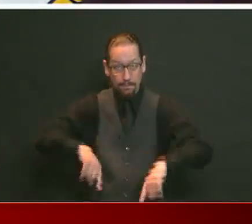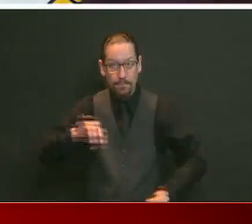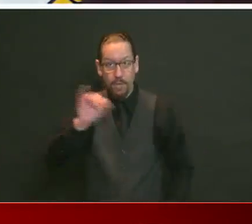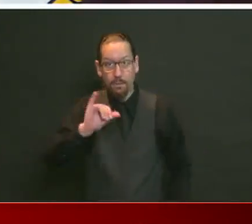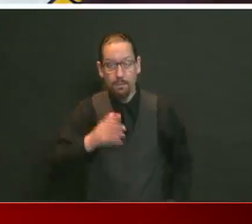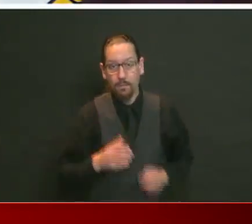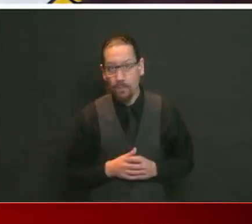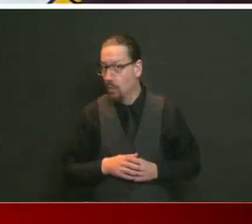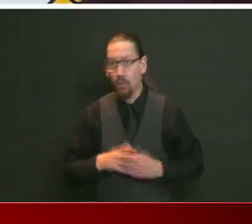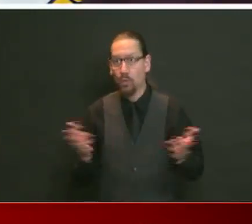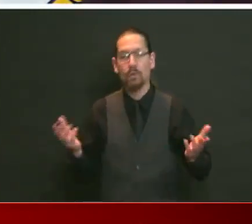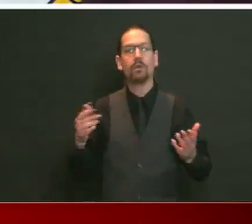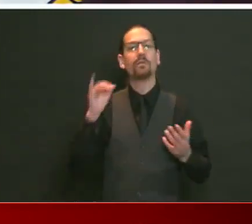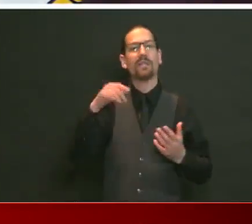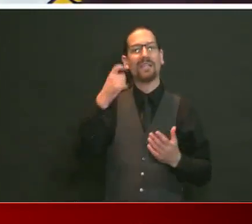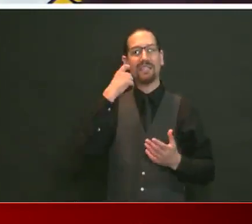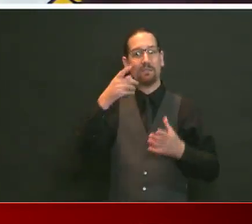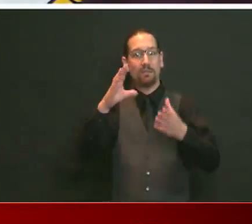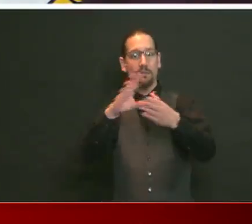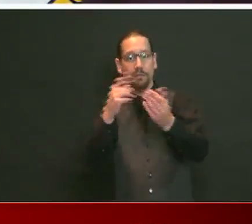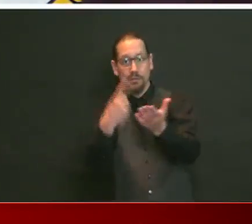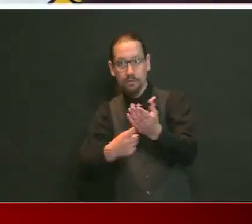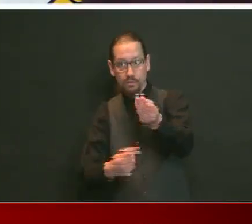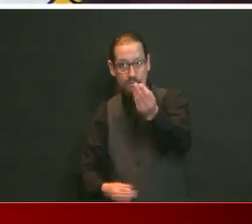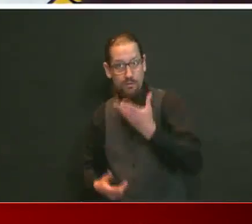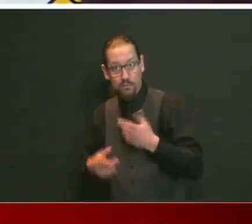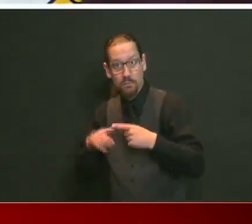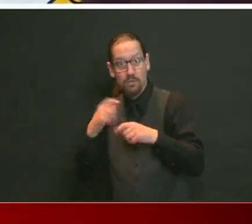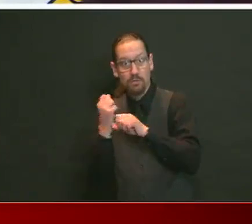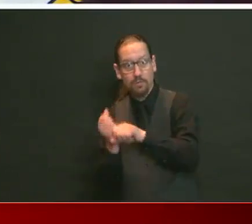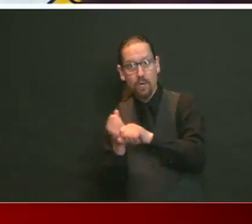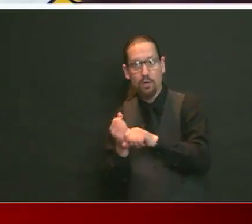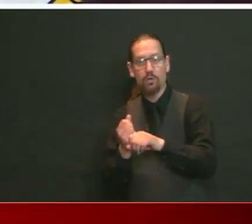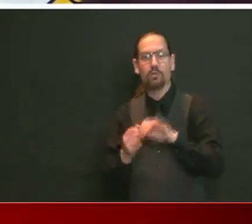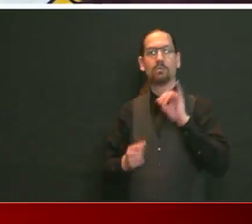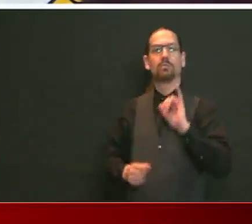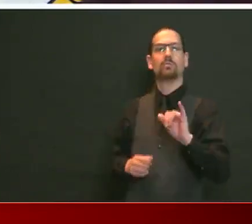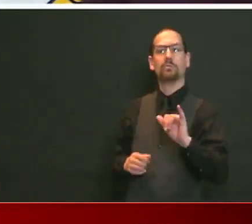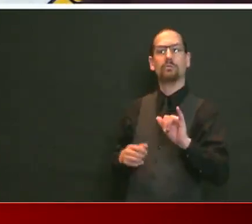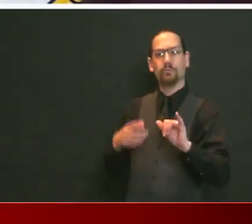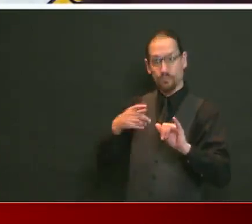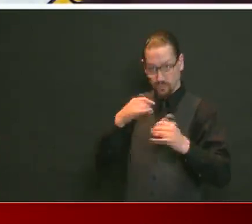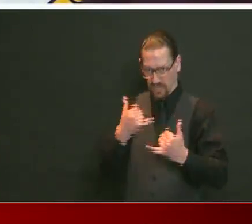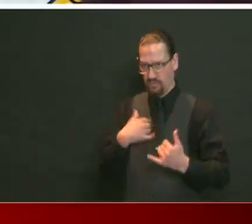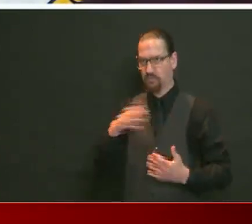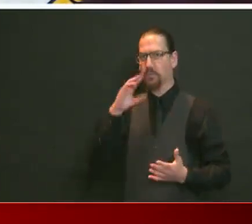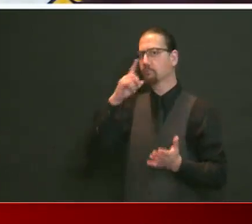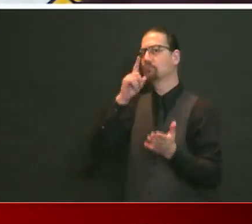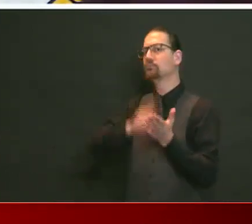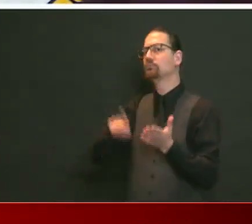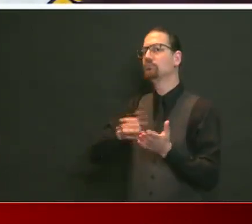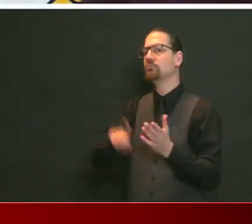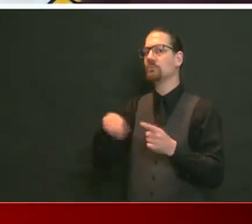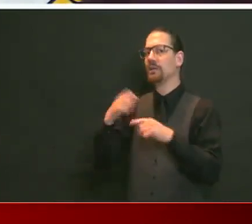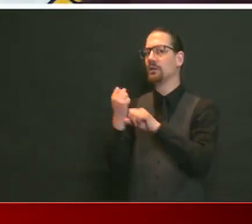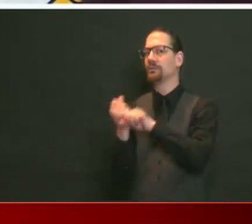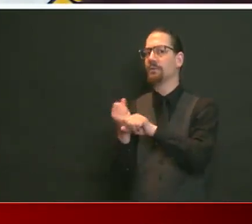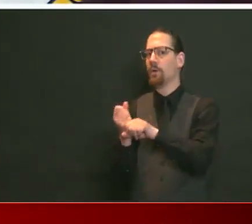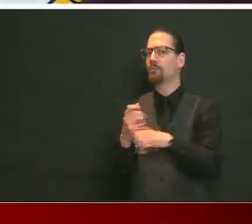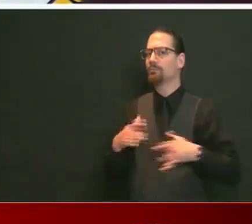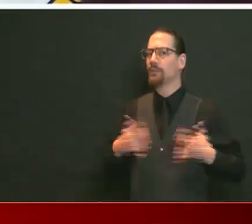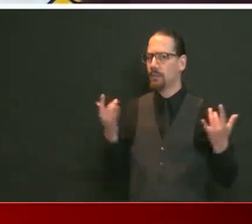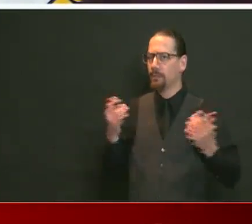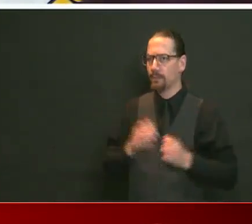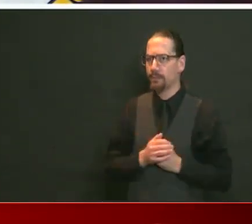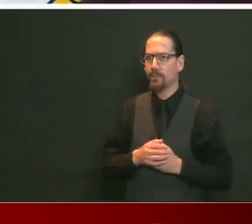didn't know about that. Clearly, we have work to do. The other thing is, listen, we want to get to that next phase and